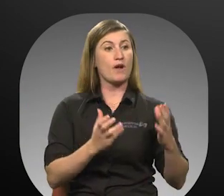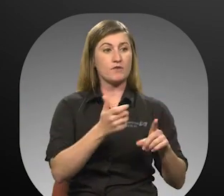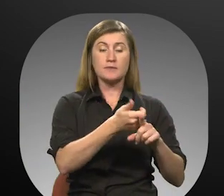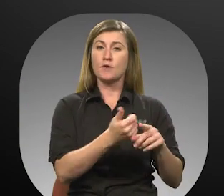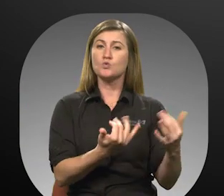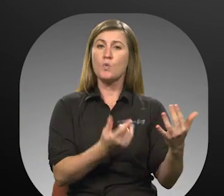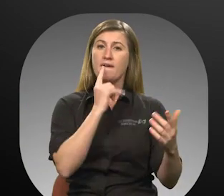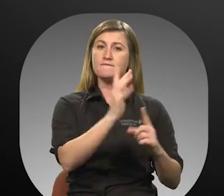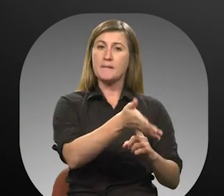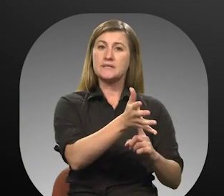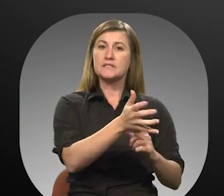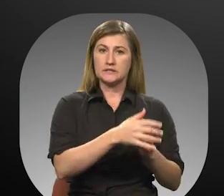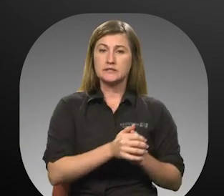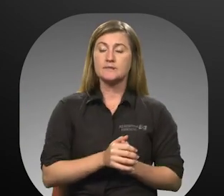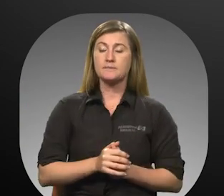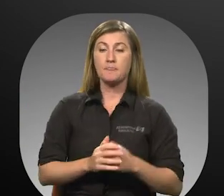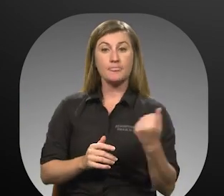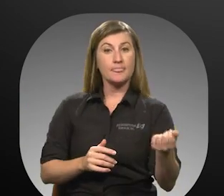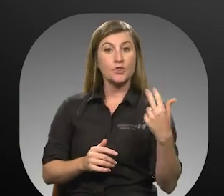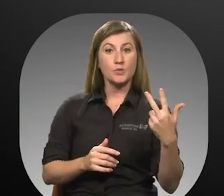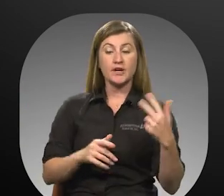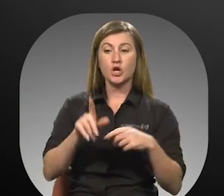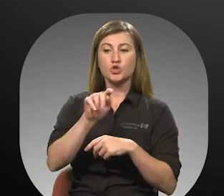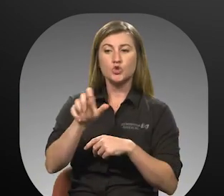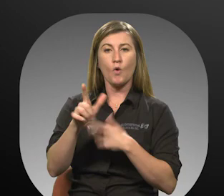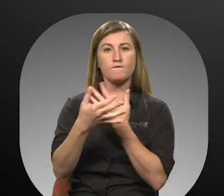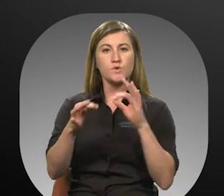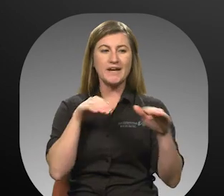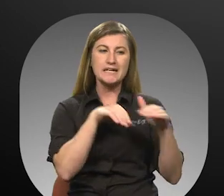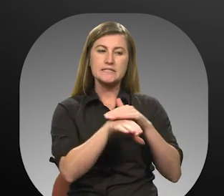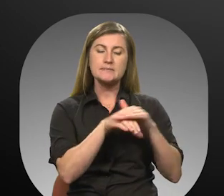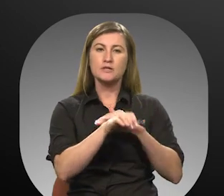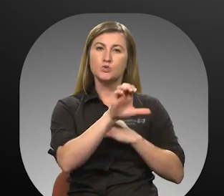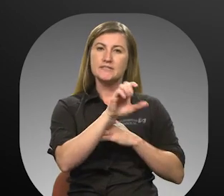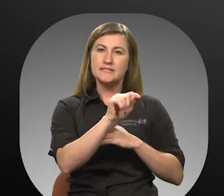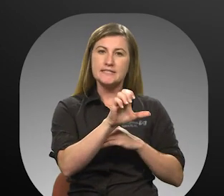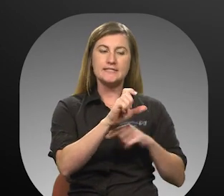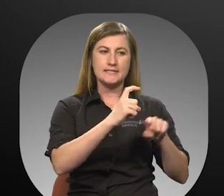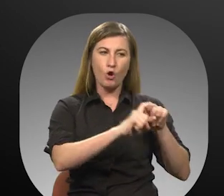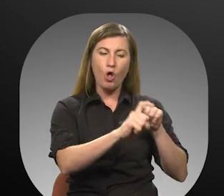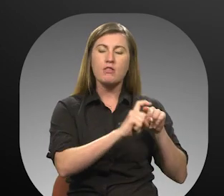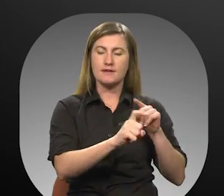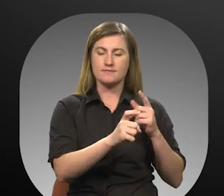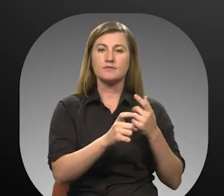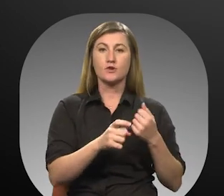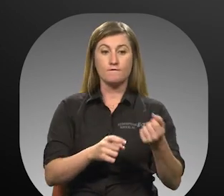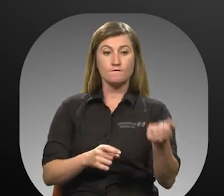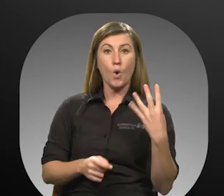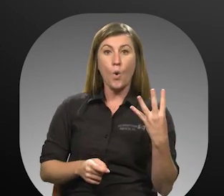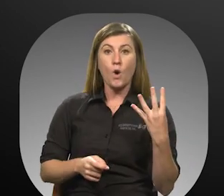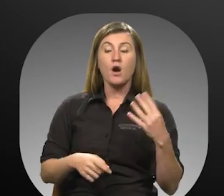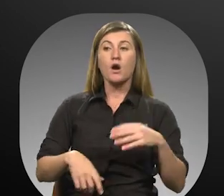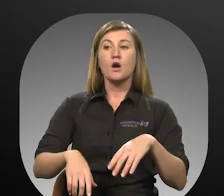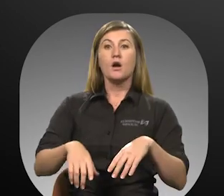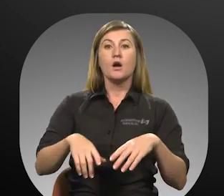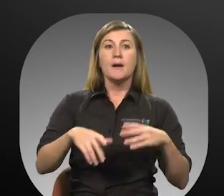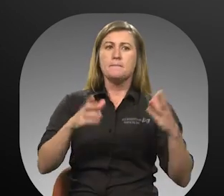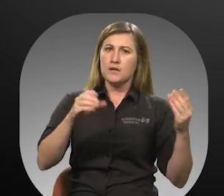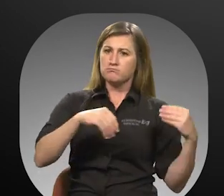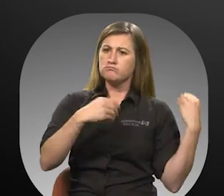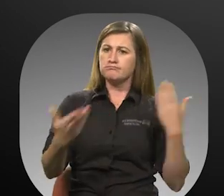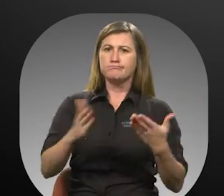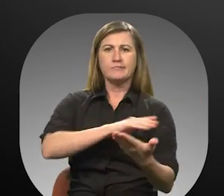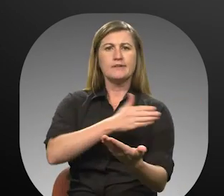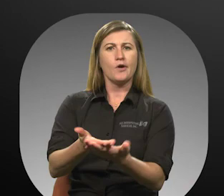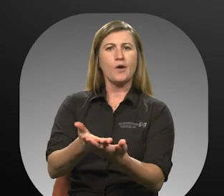to 5 minutes 3. Toll-free accessibility to the CTC 4. Be delivered to an